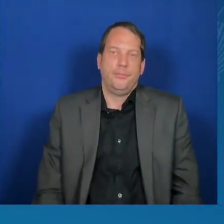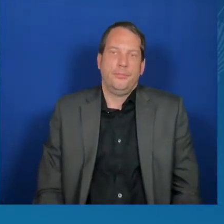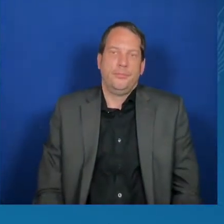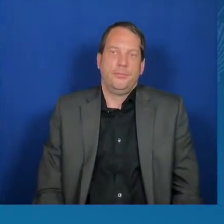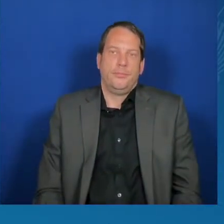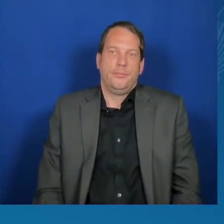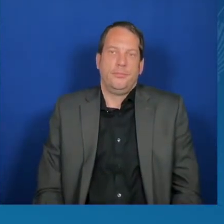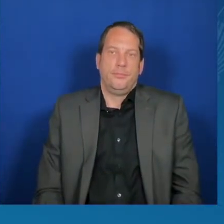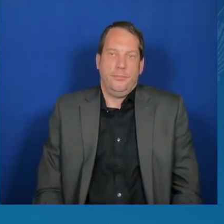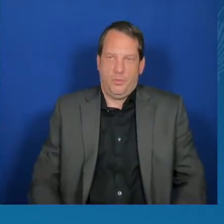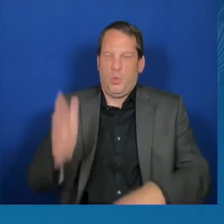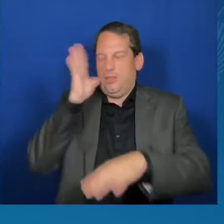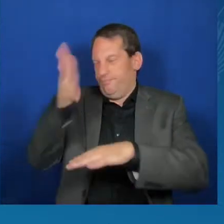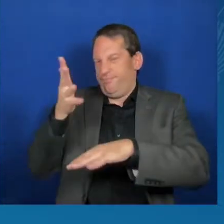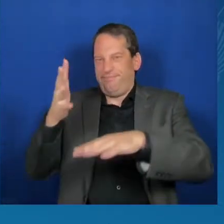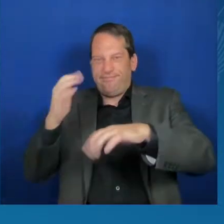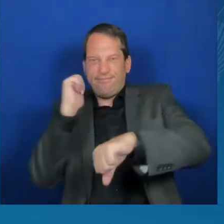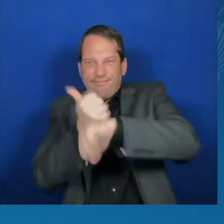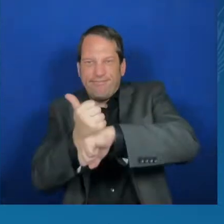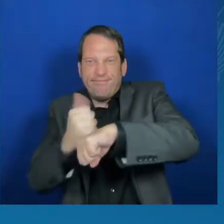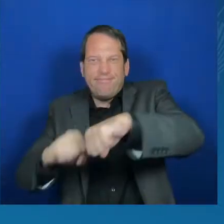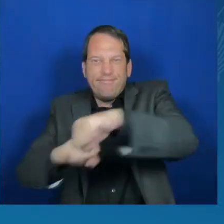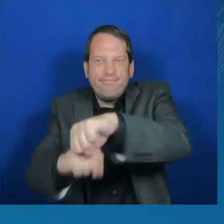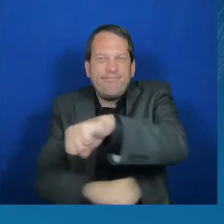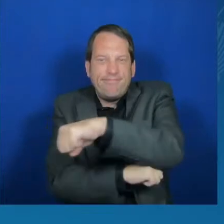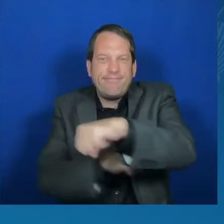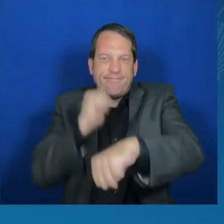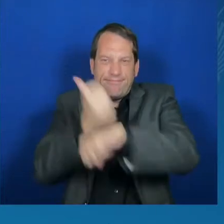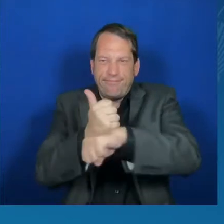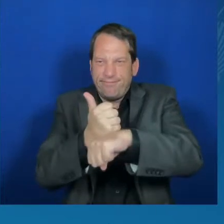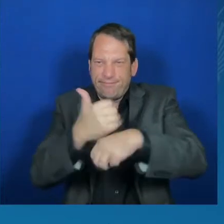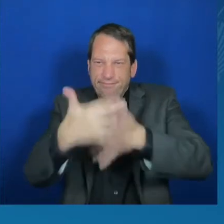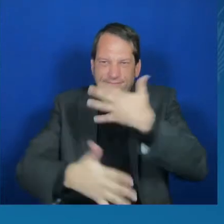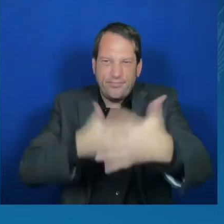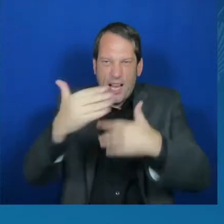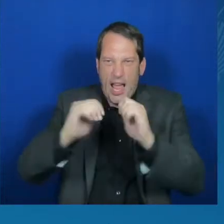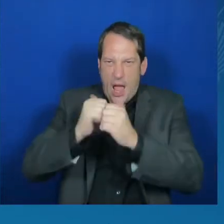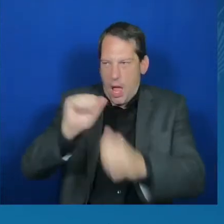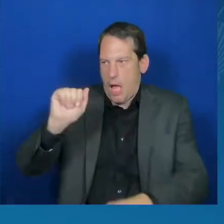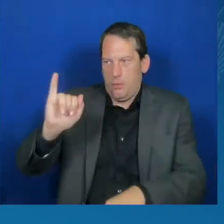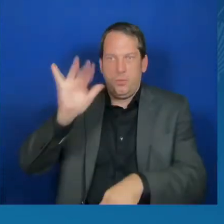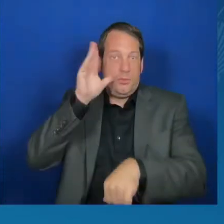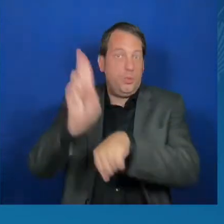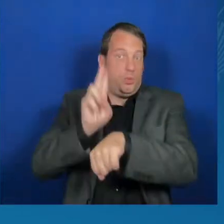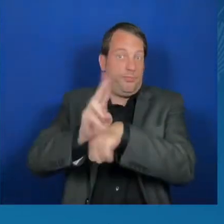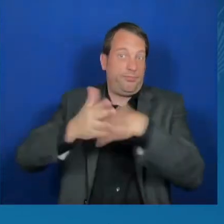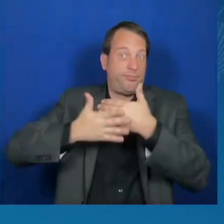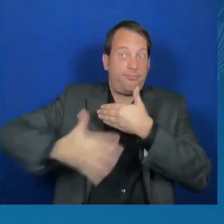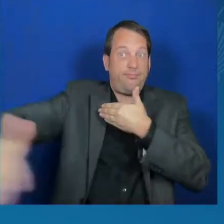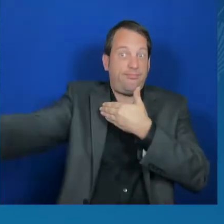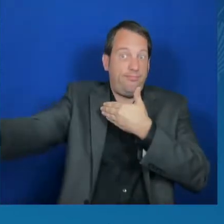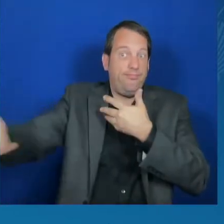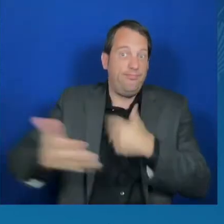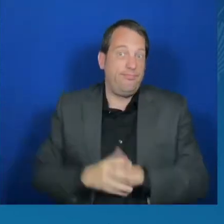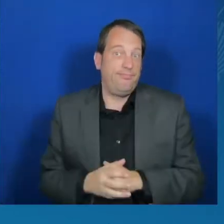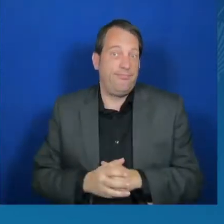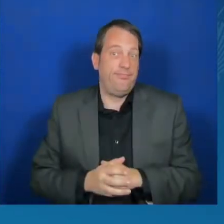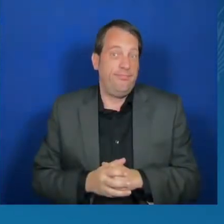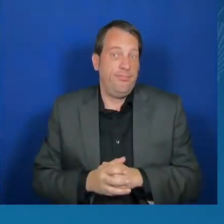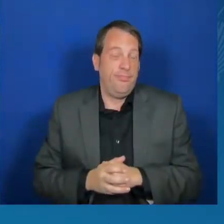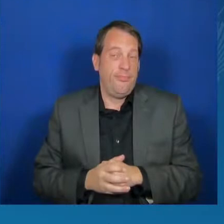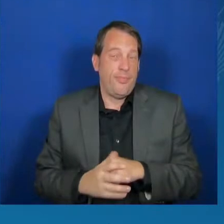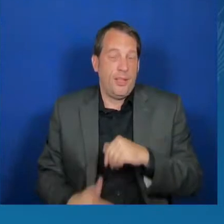be used in the years to come. So I will end with this. This is a moment of profound opportunity.